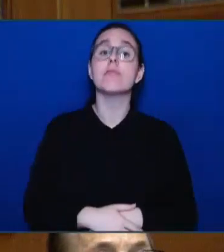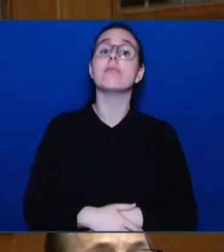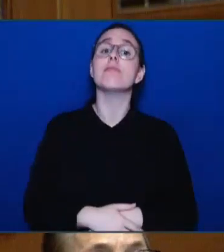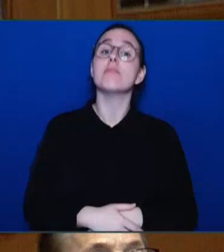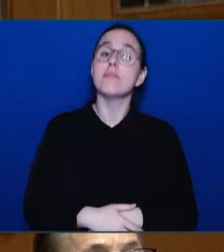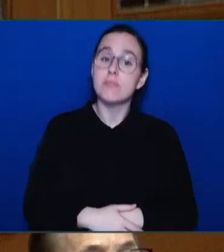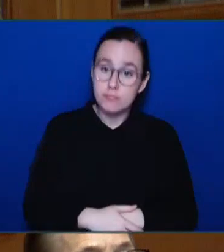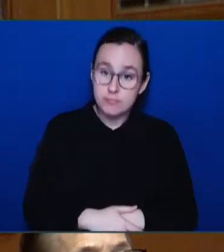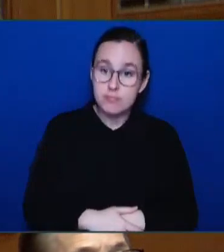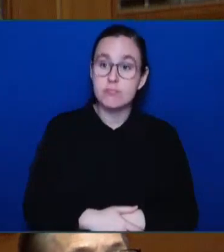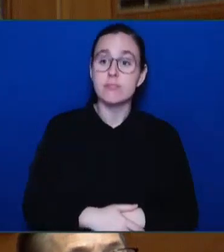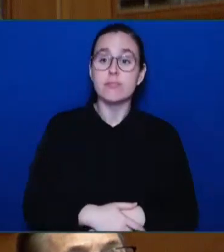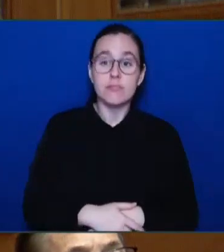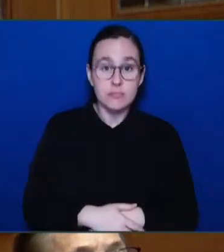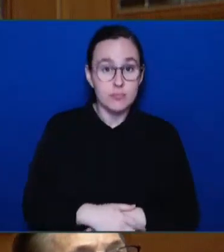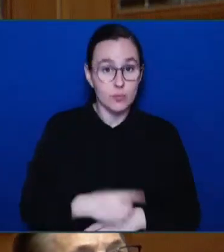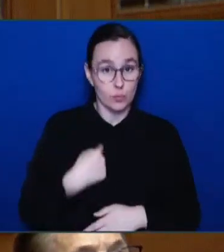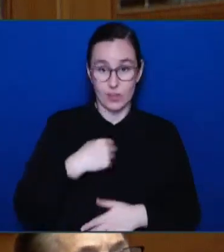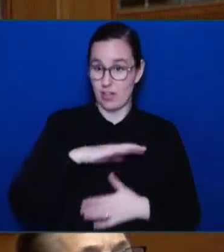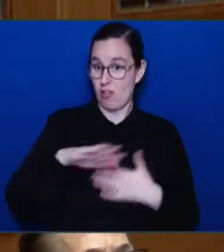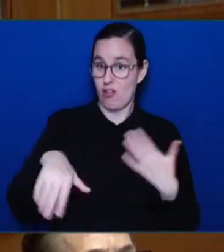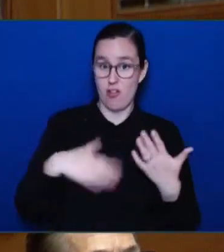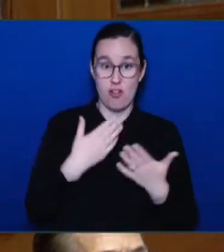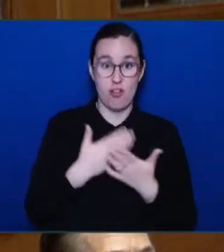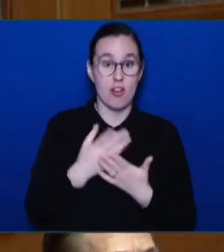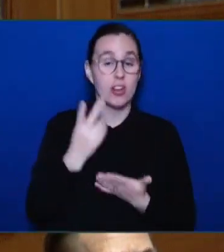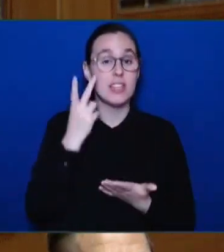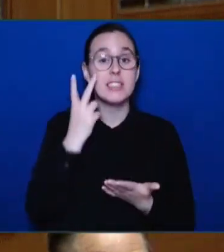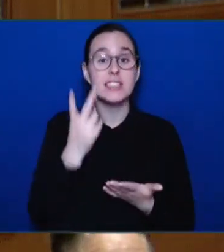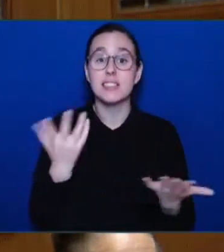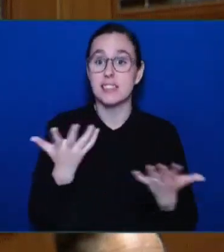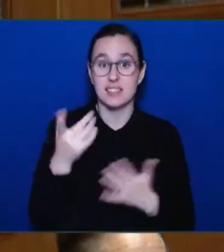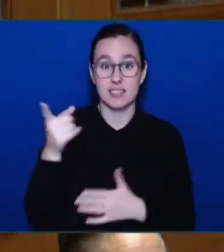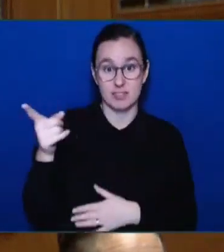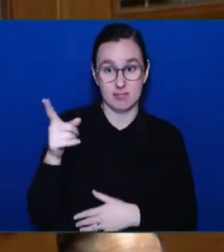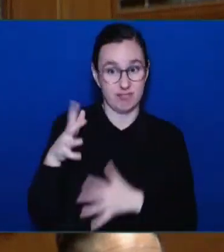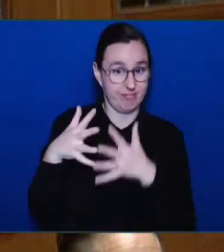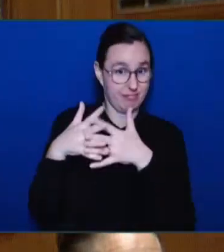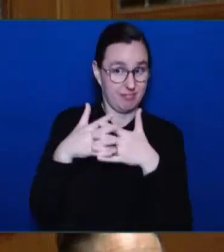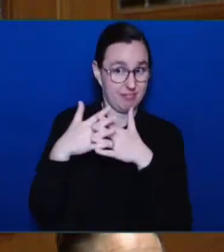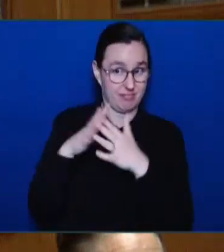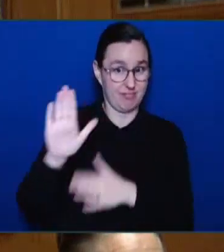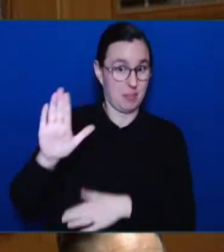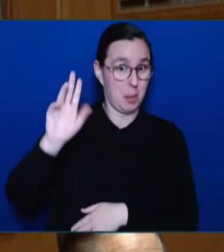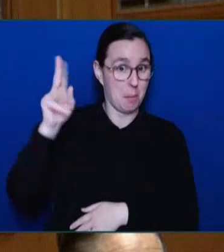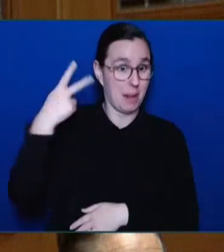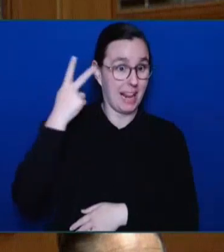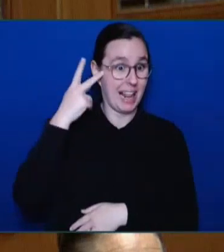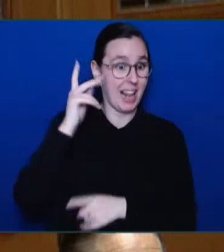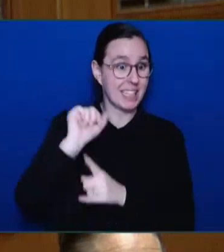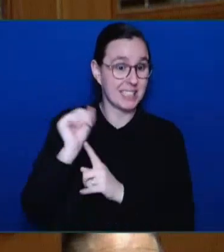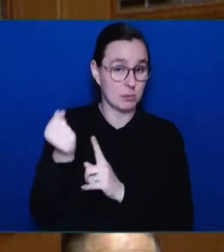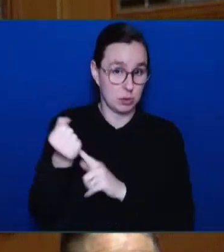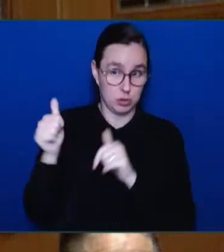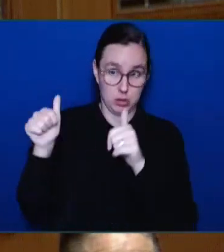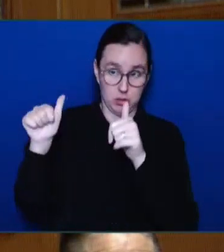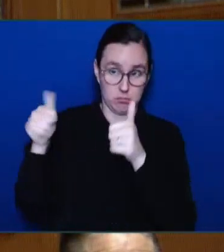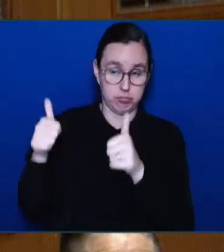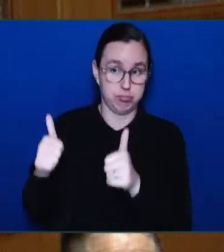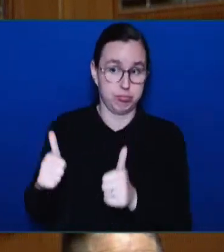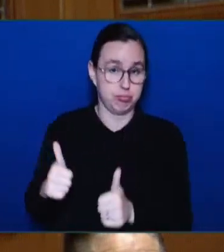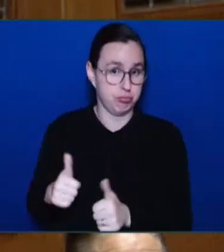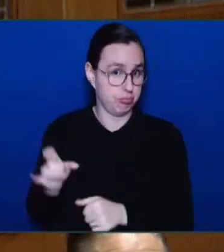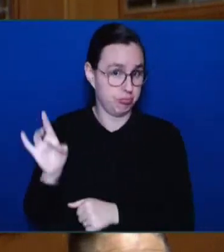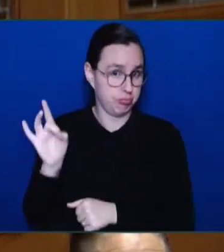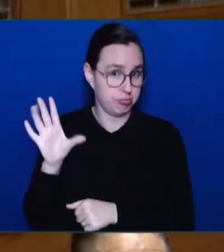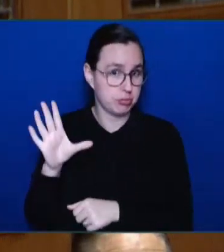States has deteriorated over the last decade. A man who declared he could shoot someone and still be elected, the President